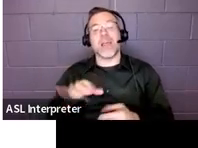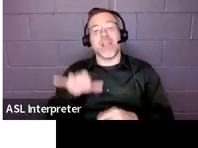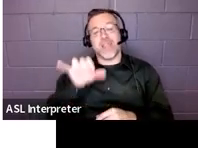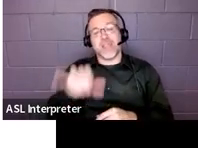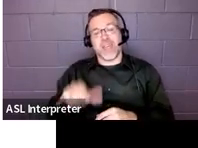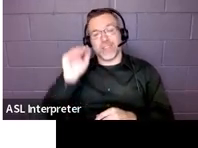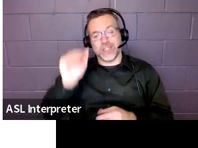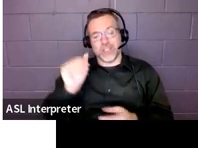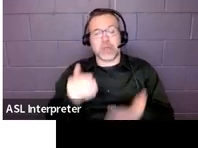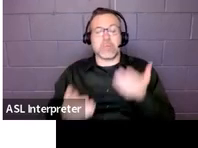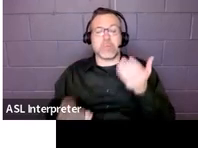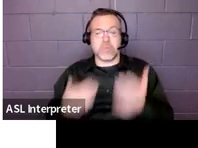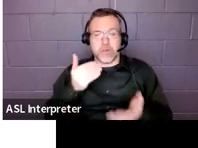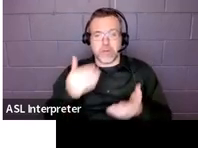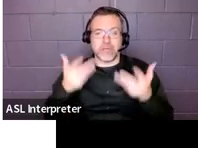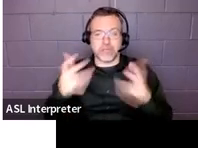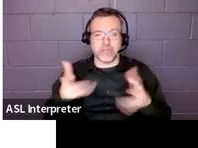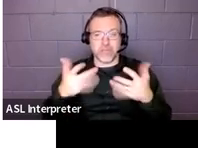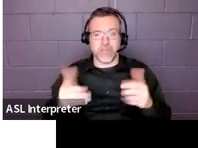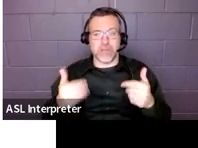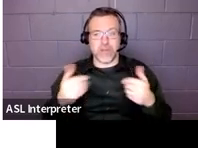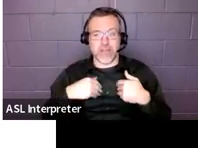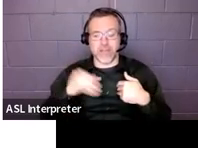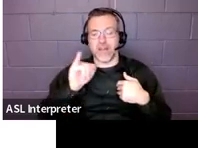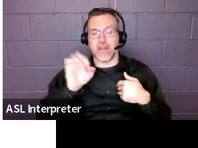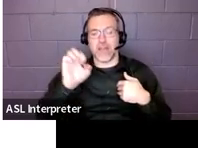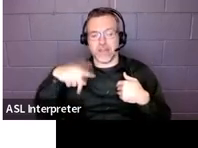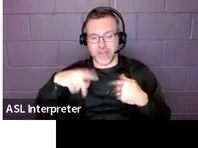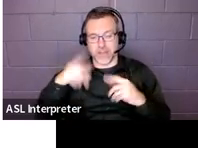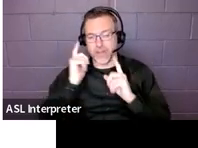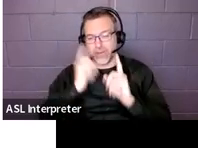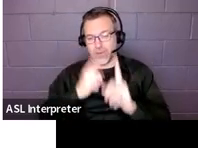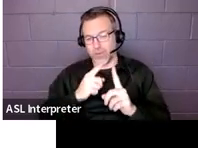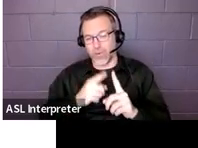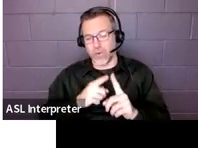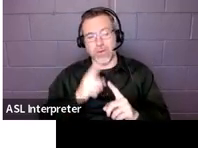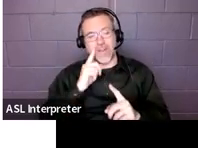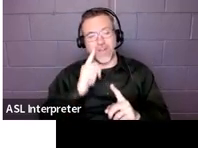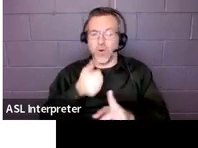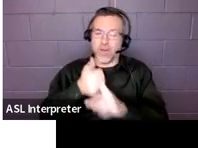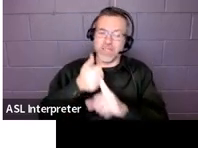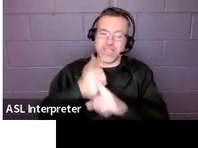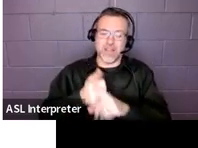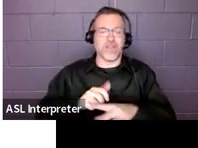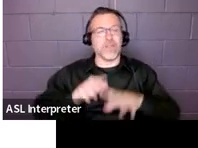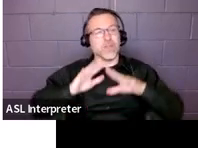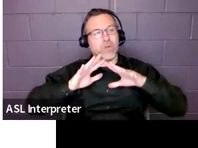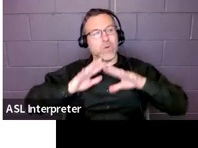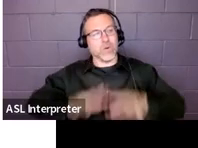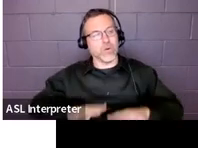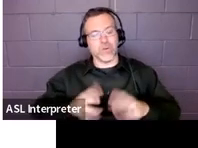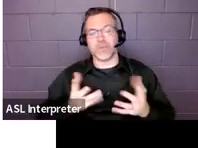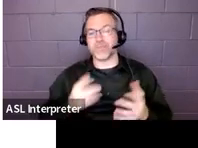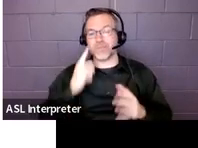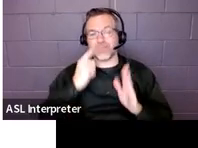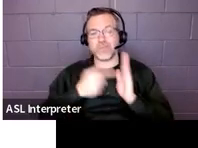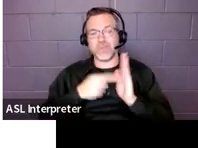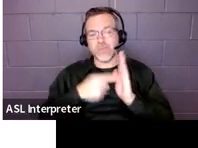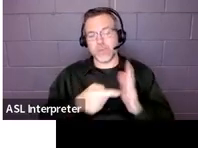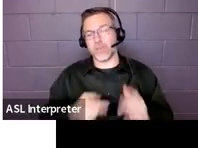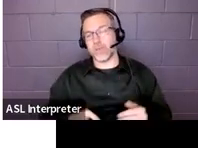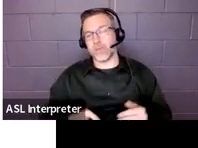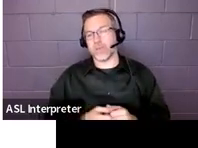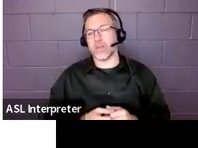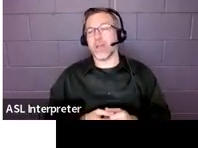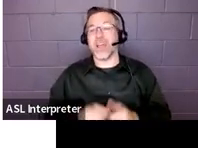already on their IEP for, you know, maybe self-regulation, for example. So in that case, you could just